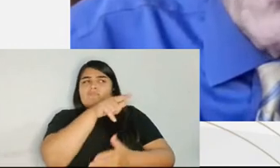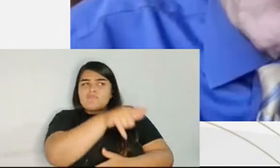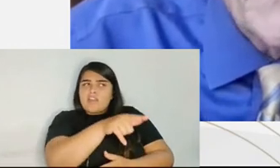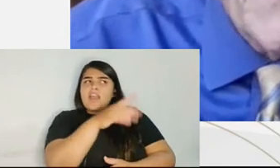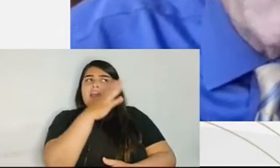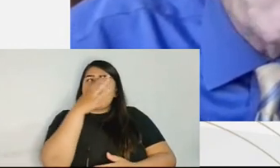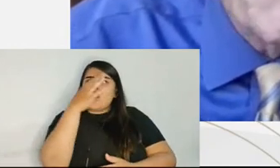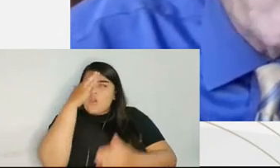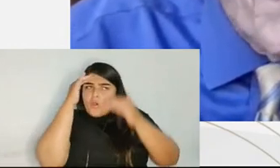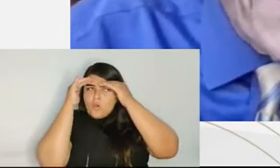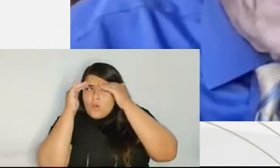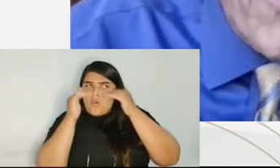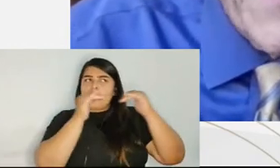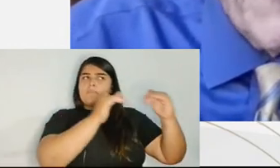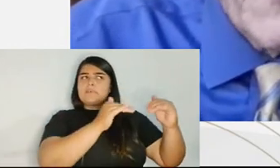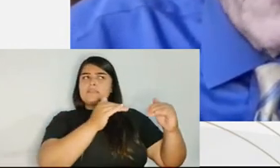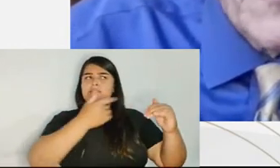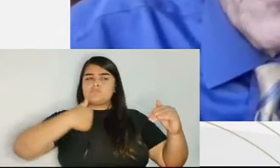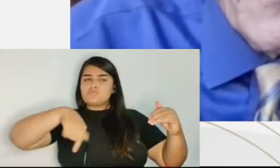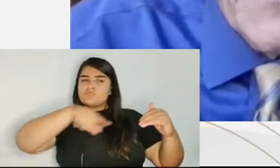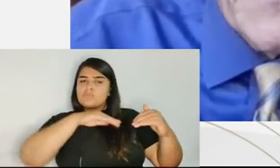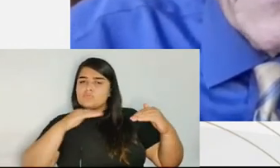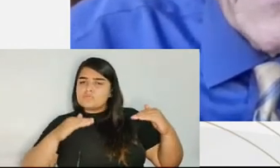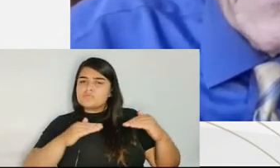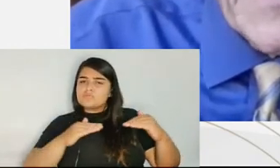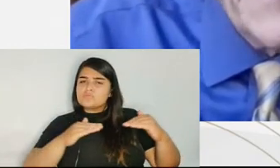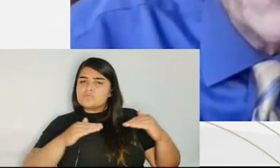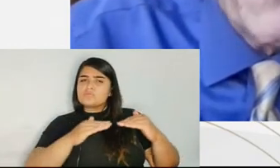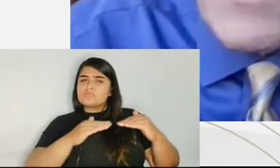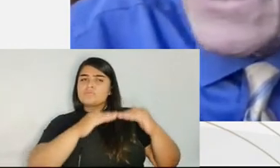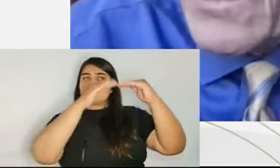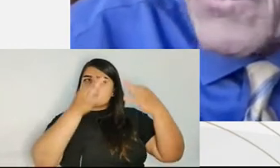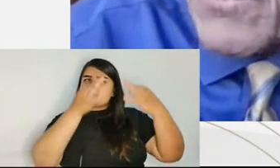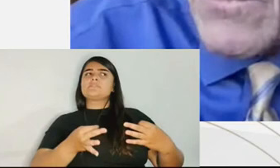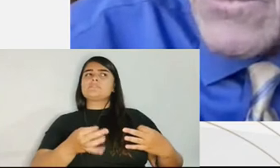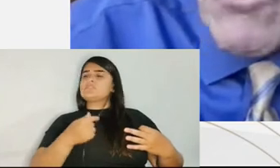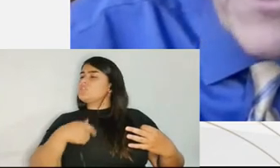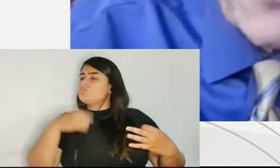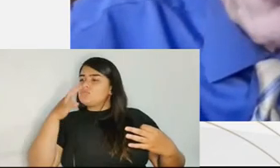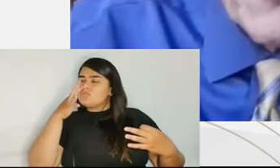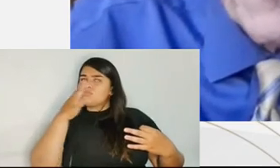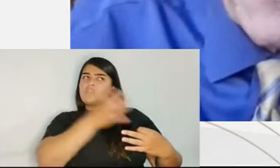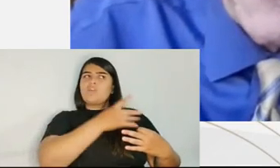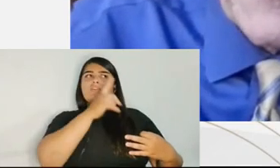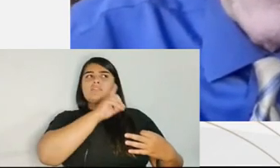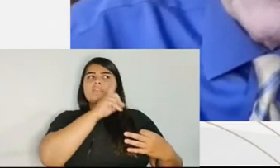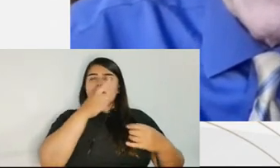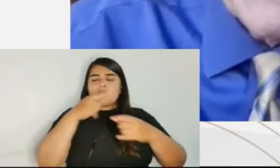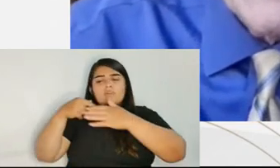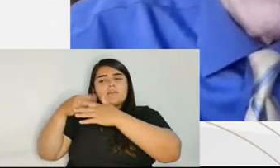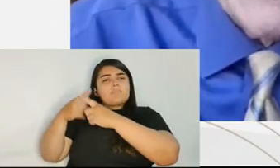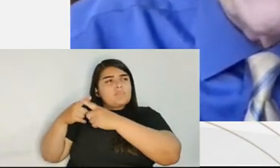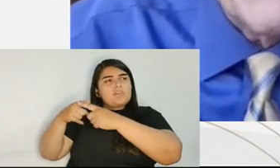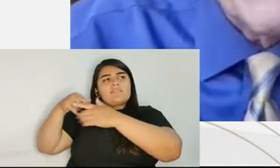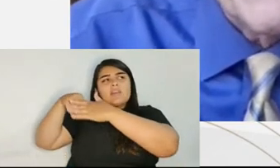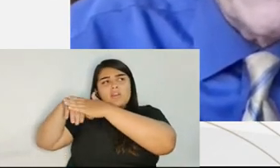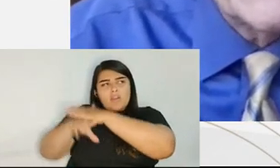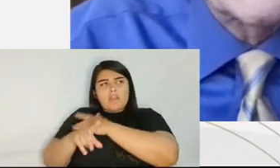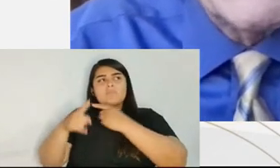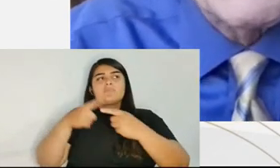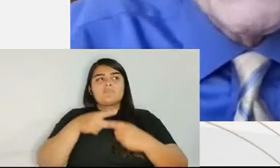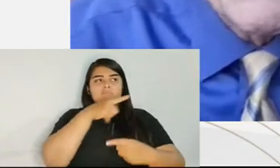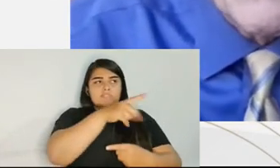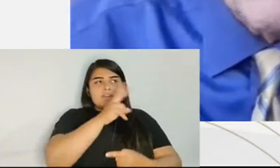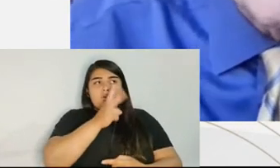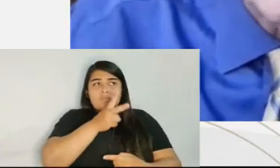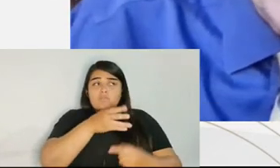long as you obey the law in the future. And this was my system, the prosecutor said, and the